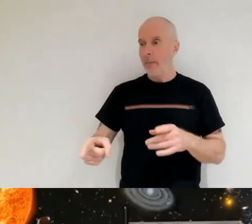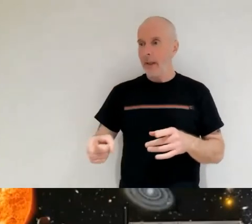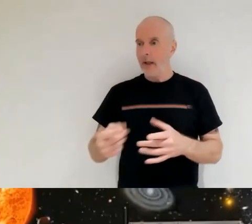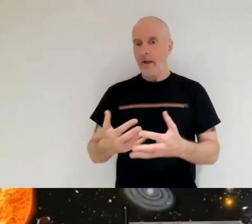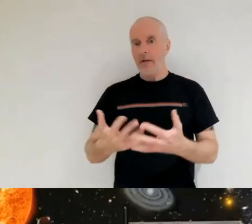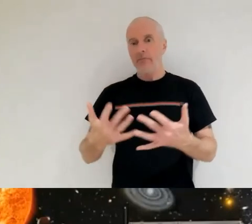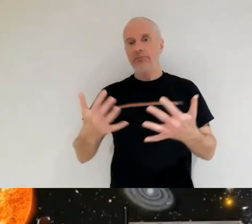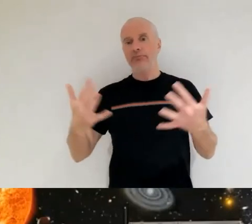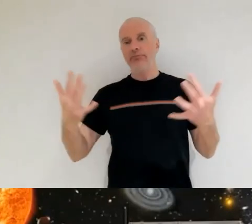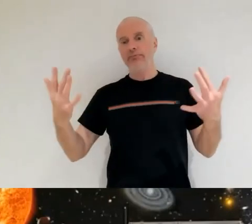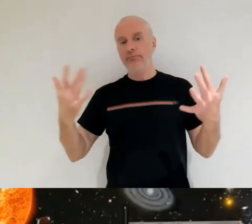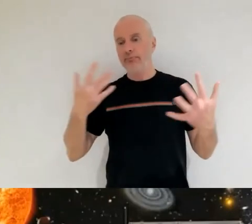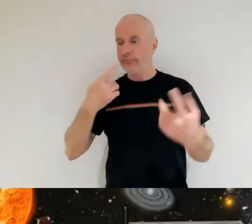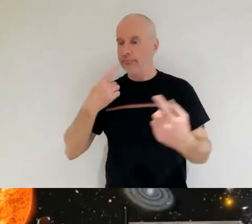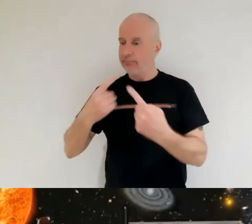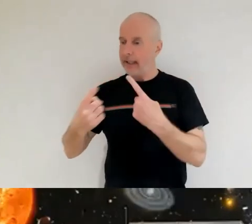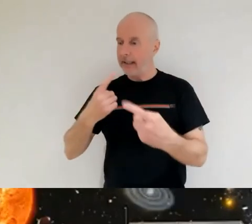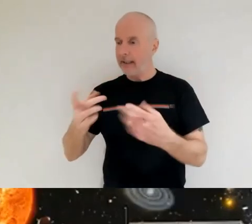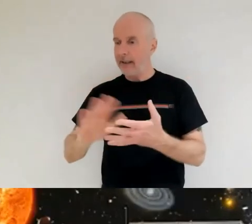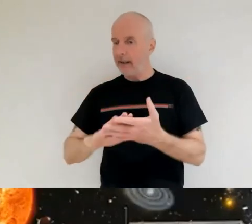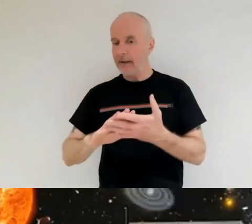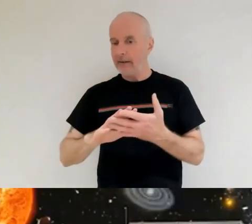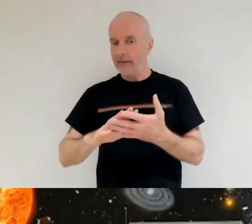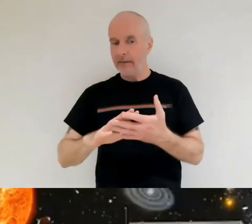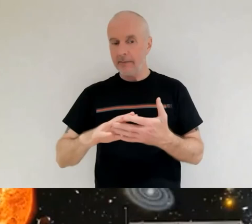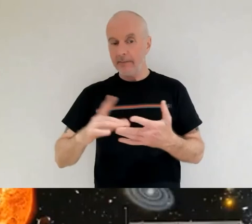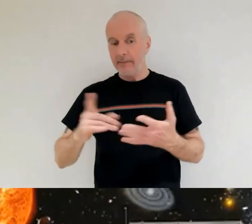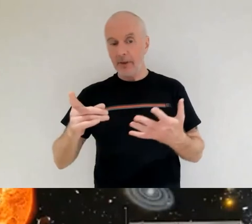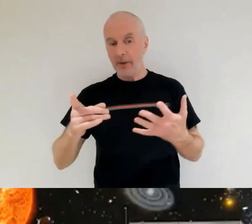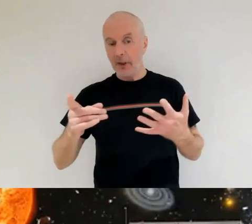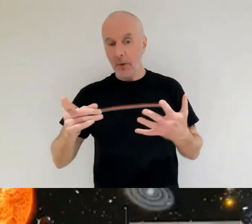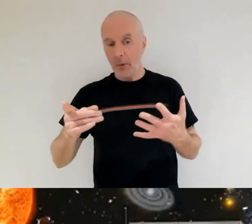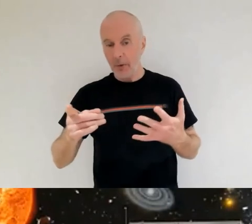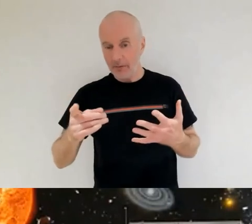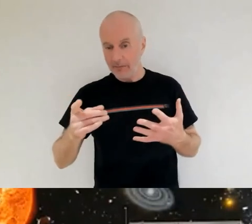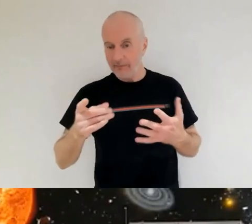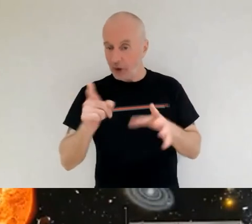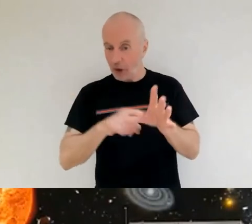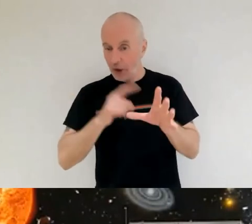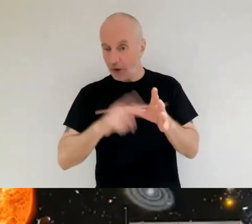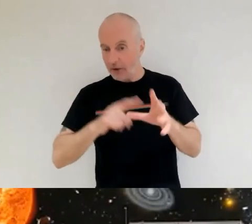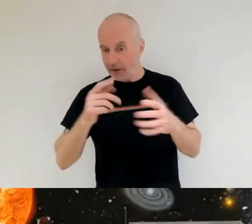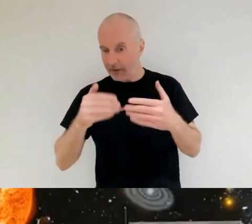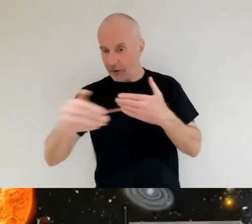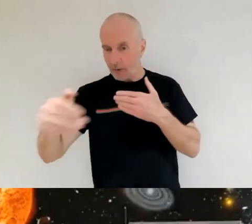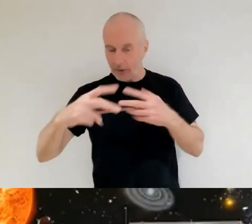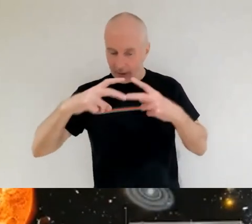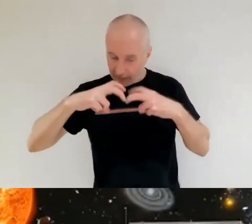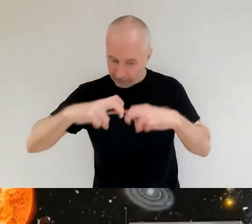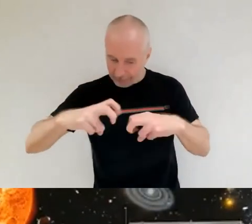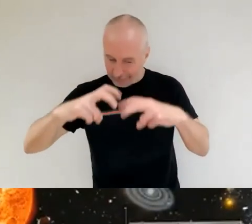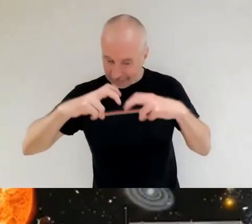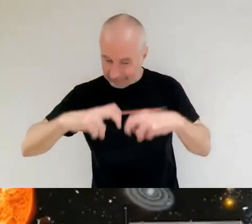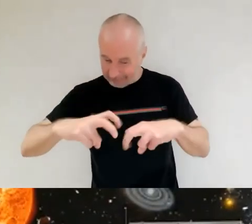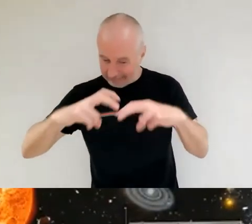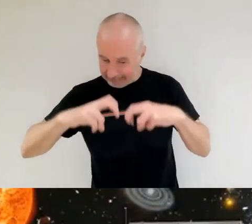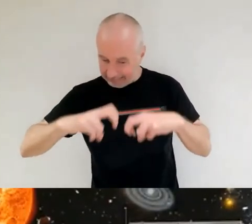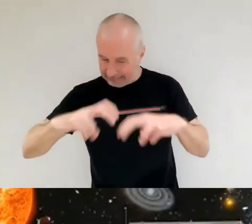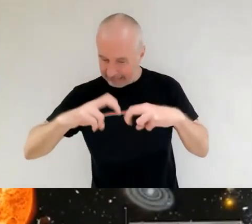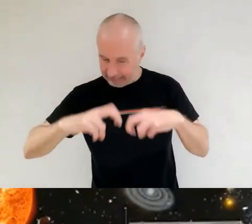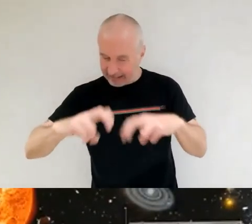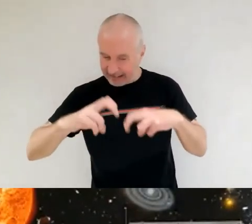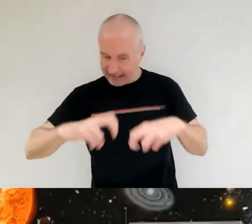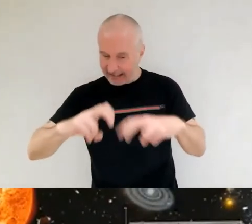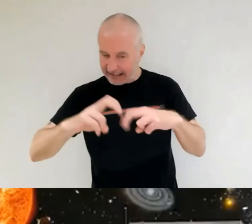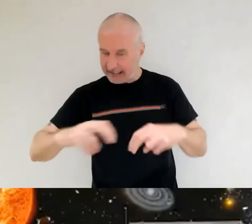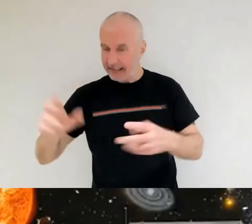data how long will it take the scientists but how many decades will it take to go through all the data that we then receive